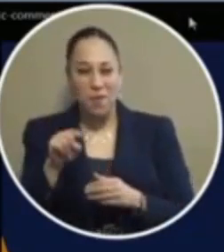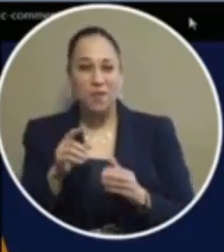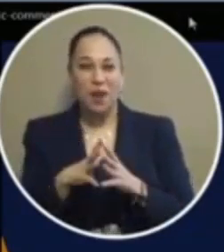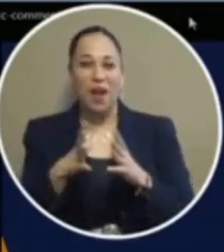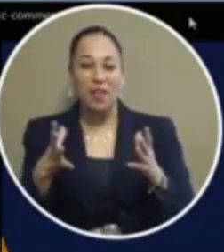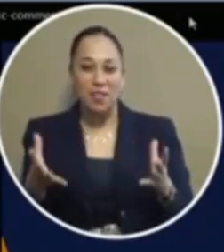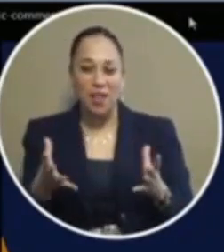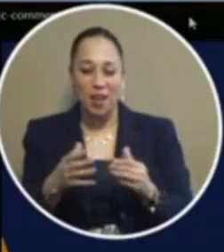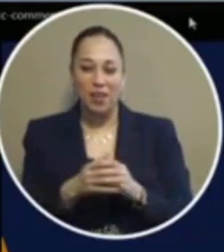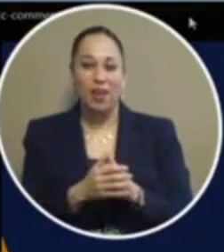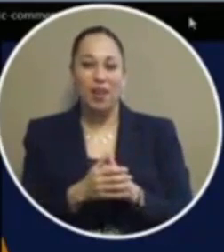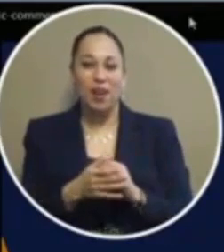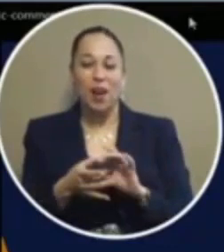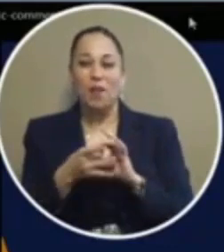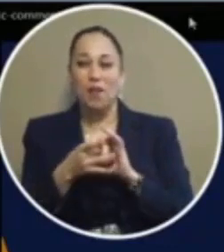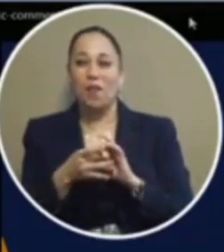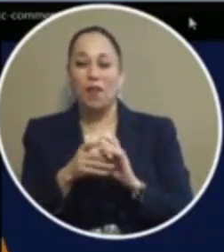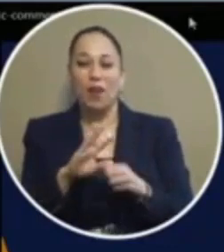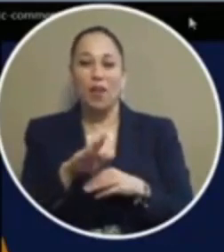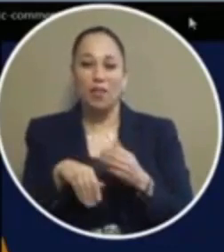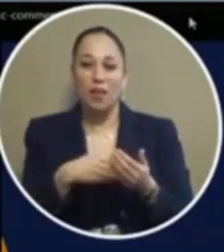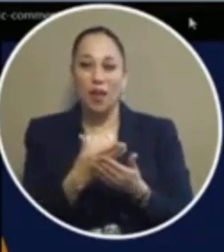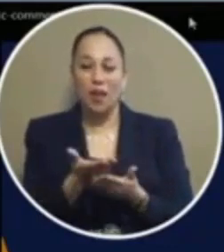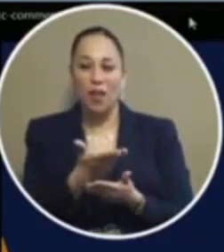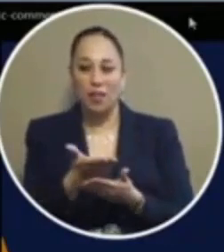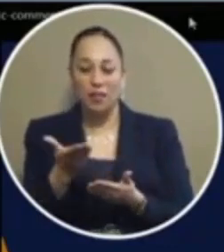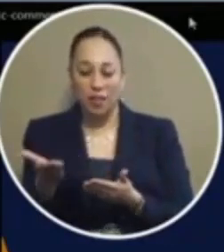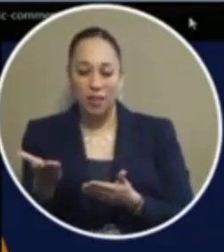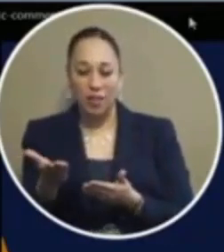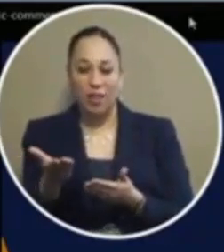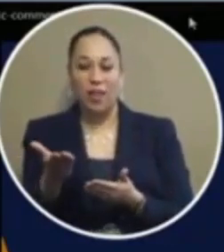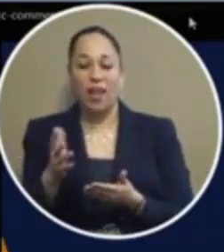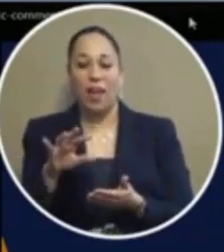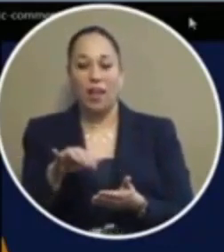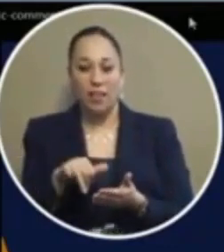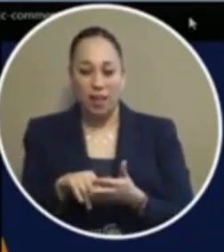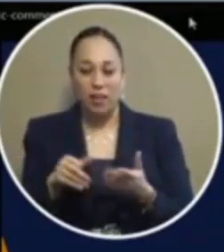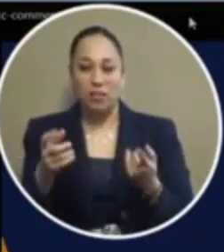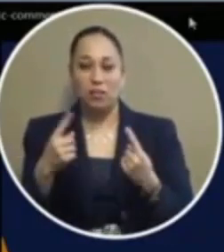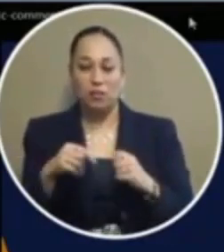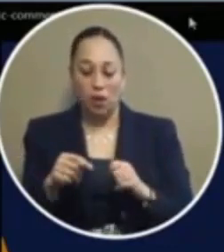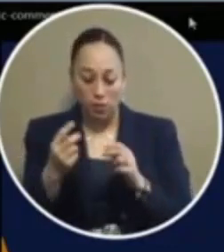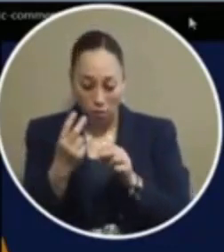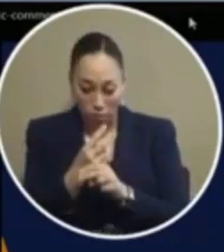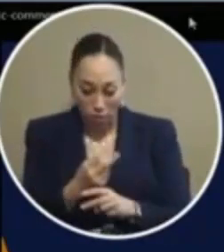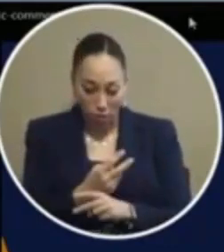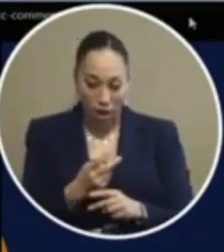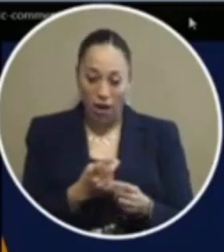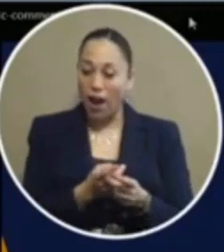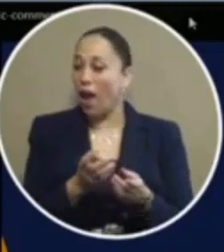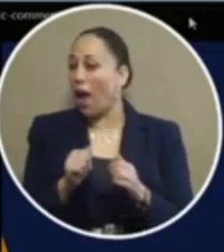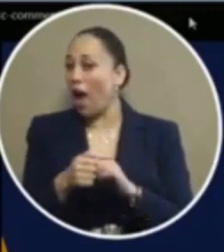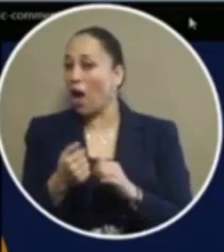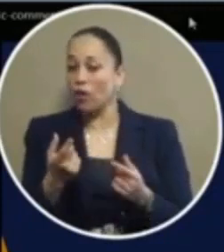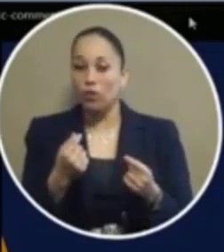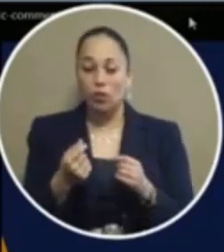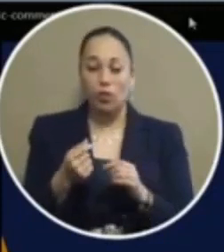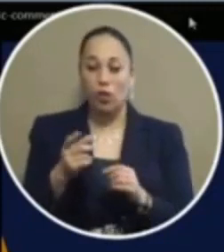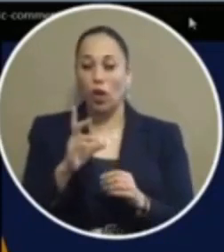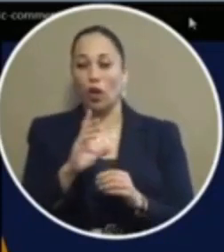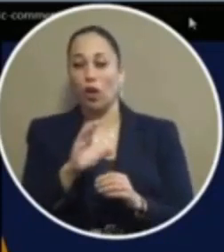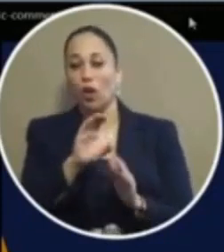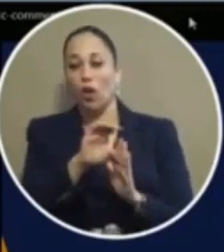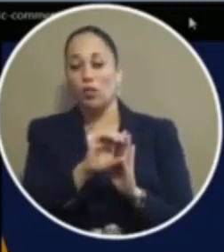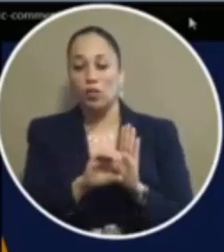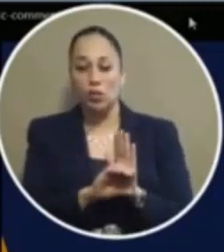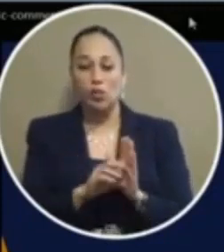attention regarding the whole enforcing of a public mandate which i'm still trying to even figure out about how that relates to constitutional rights just to